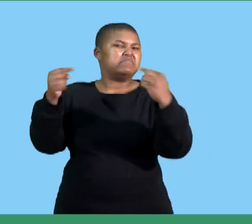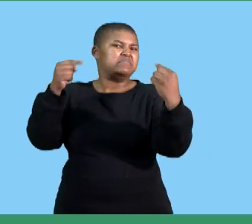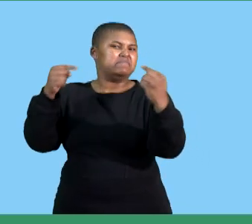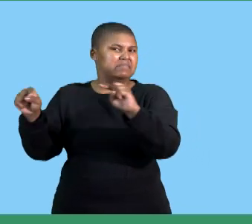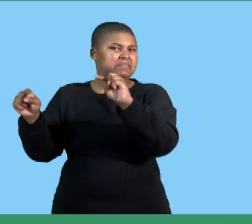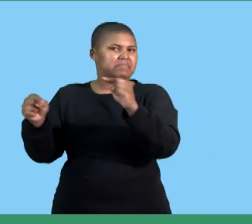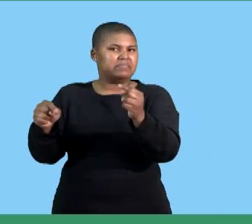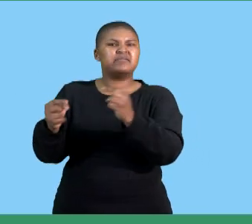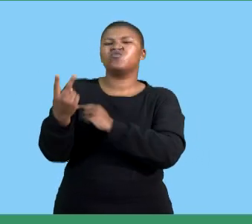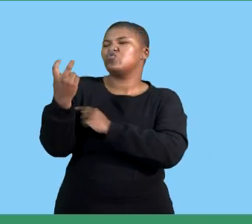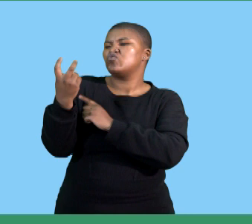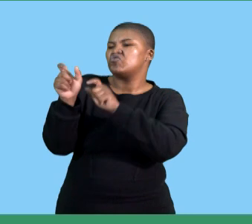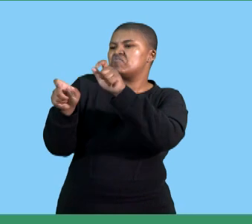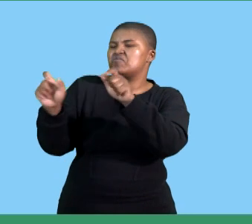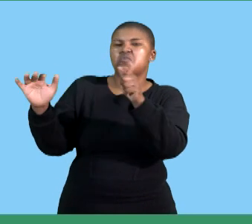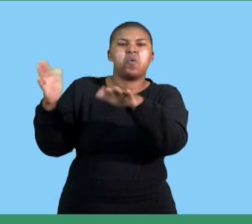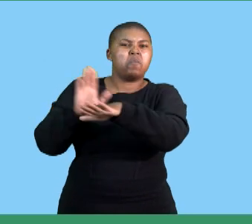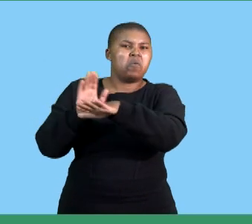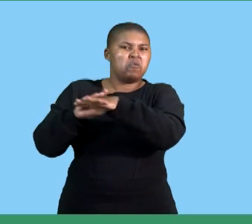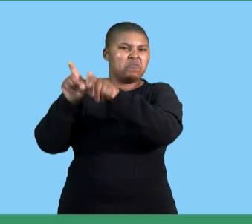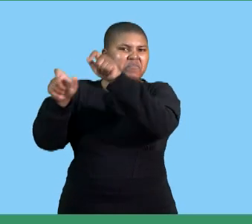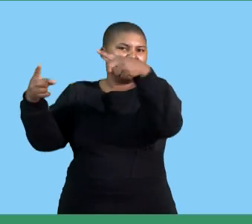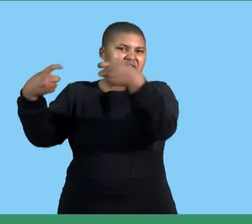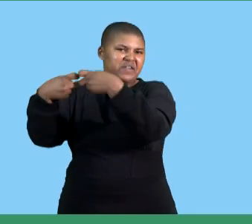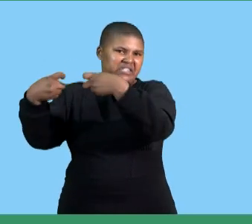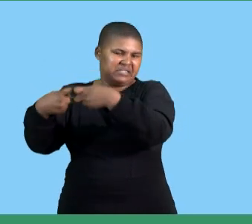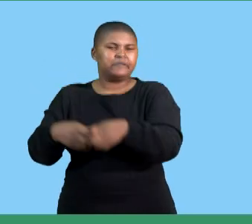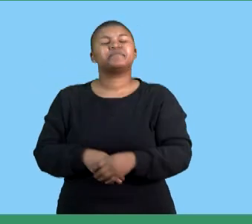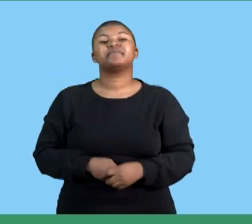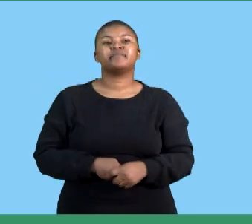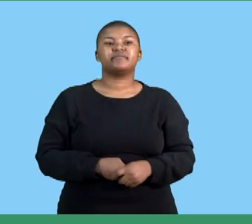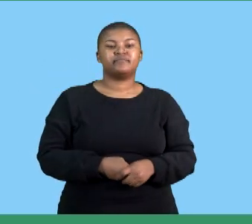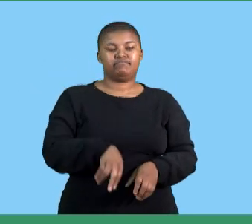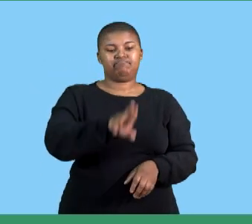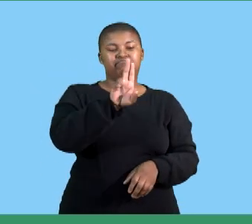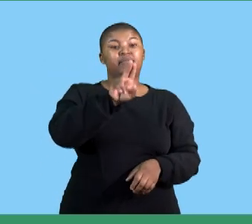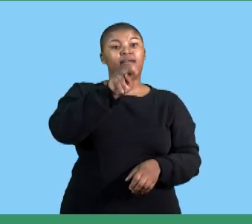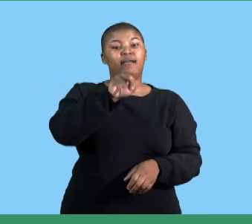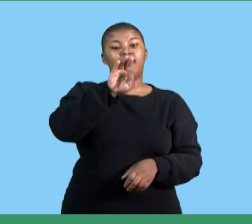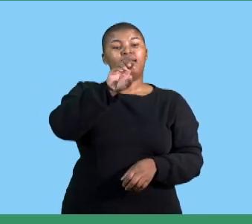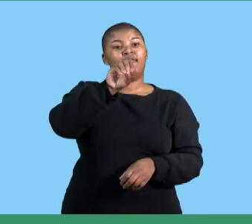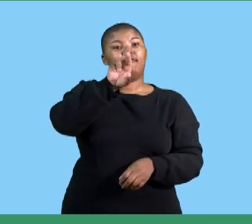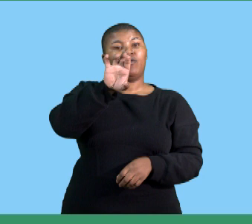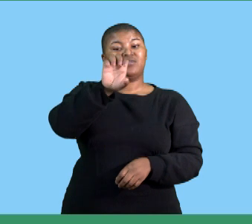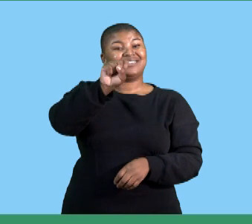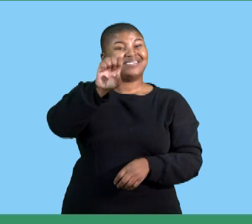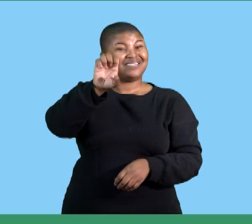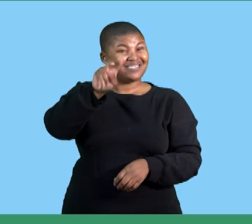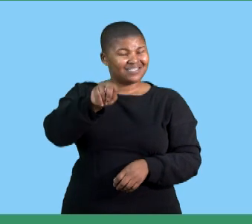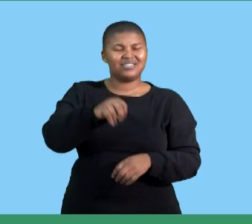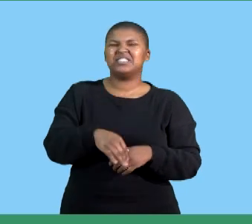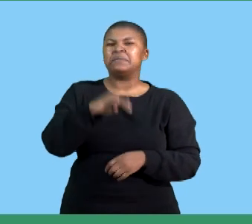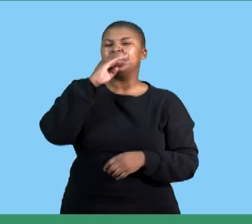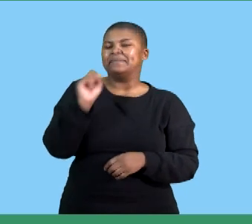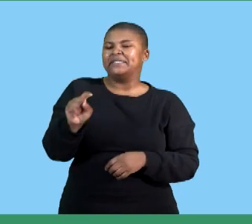disagreement or disharmony or clash between persons we also have the word unforeseen